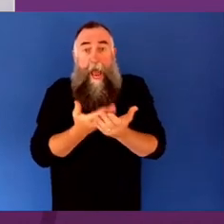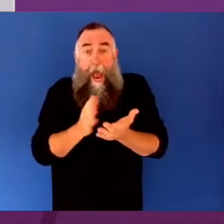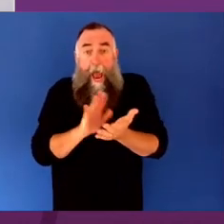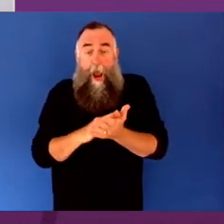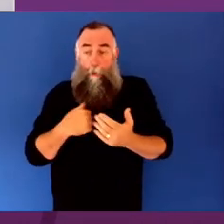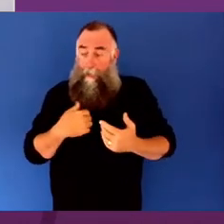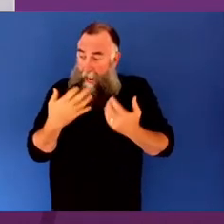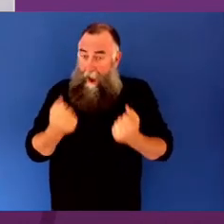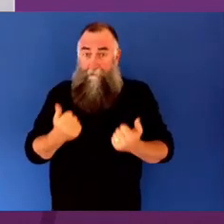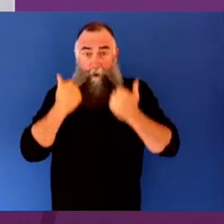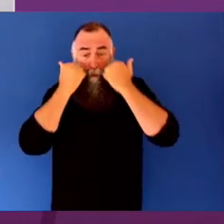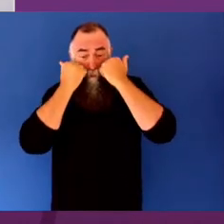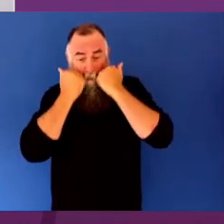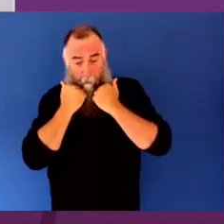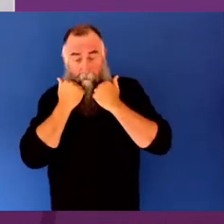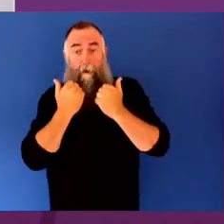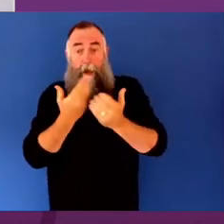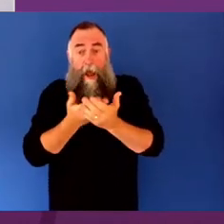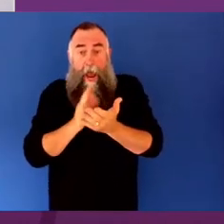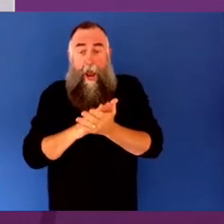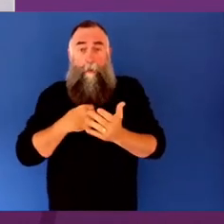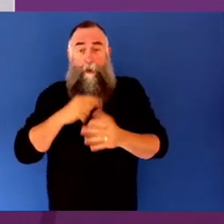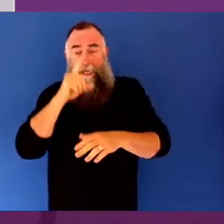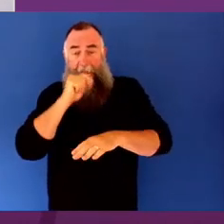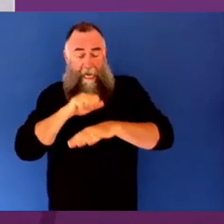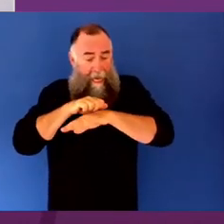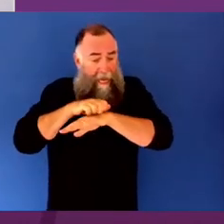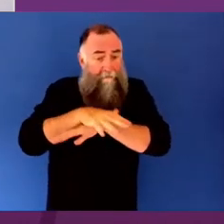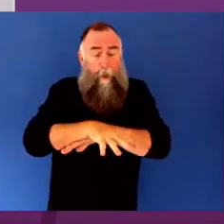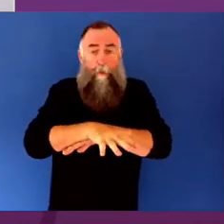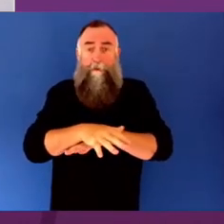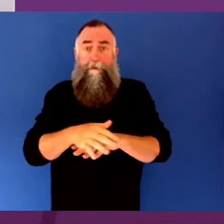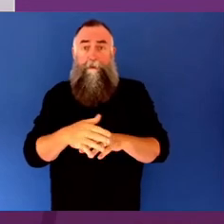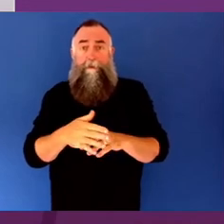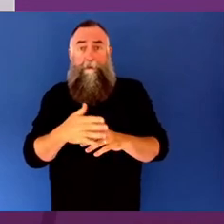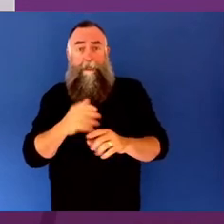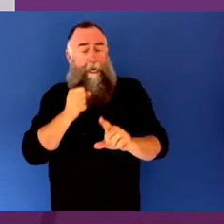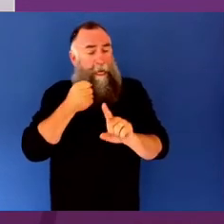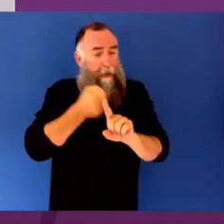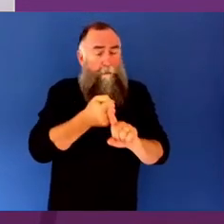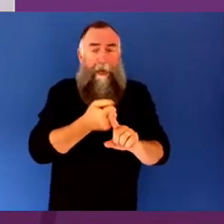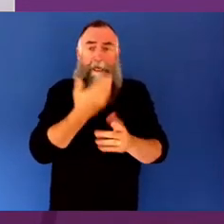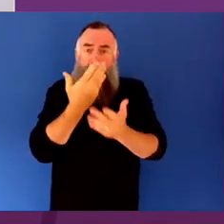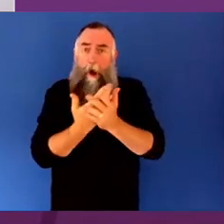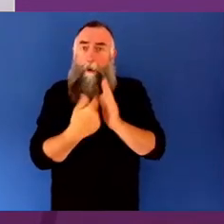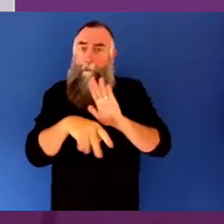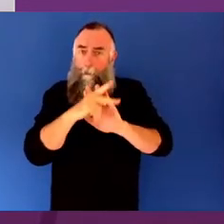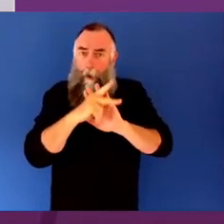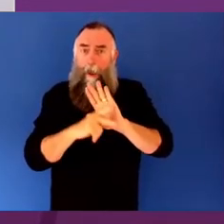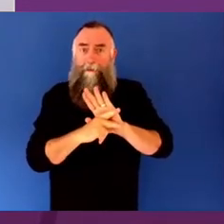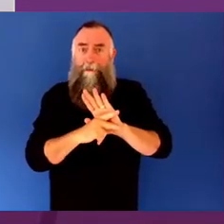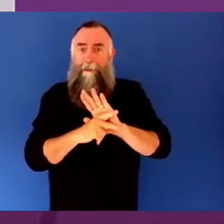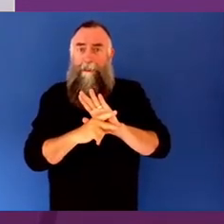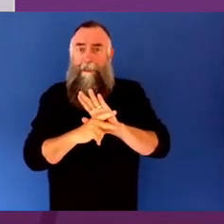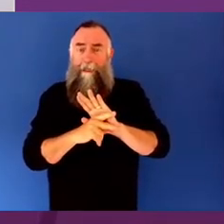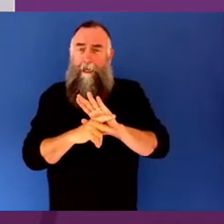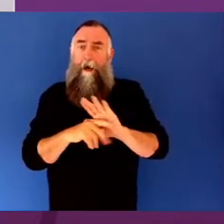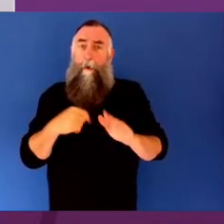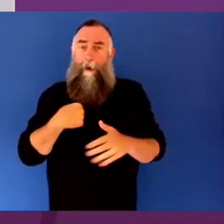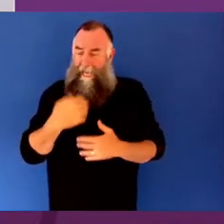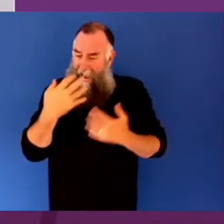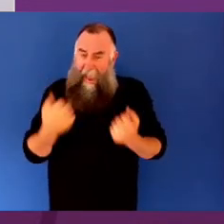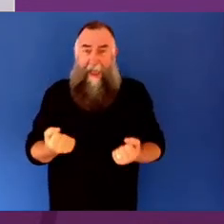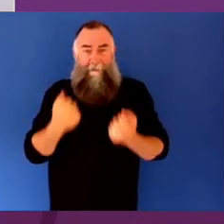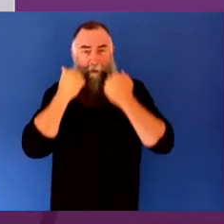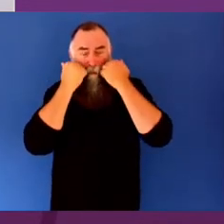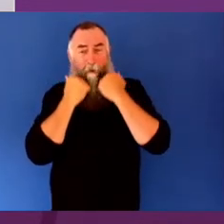to try and influence and affect policy. So that evidence base, both here in Australia and other parts of the world, really, really does exist. But I think to